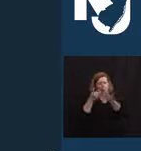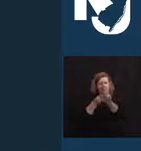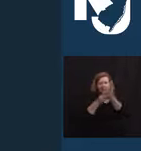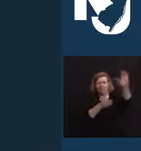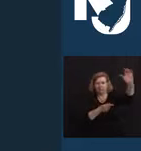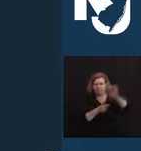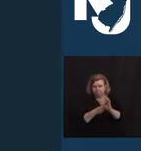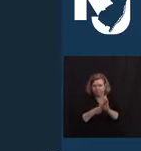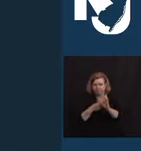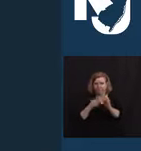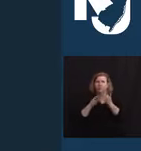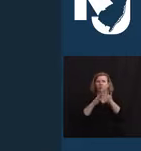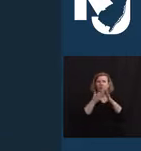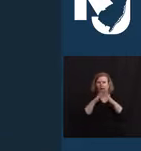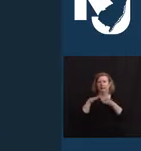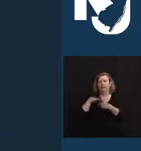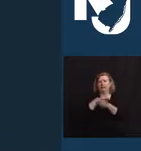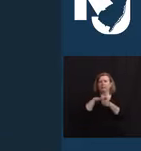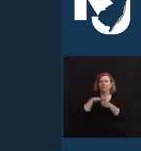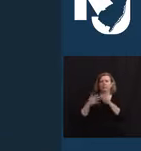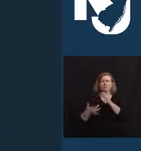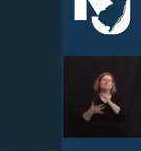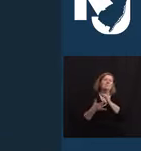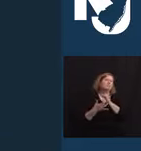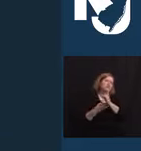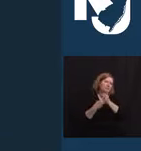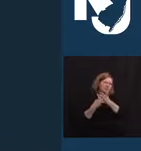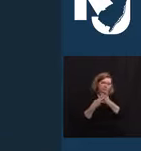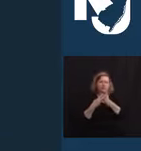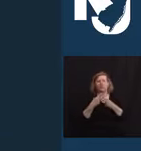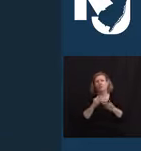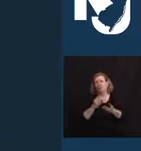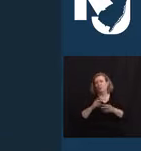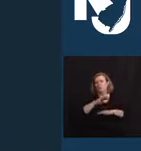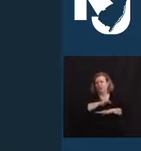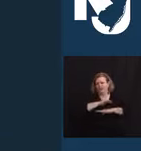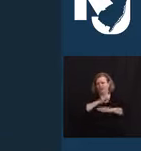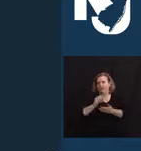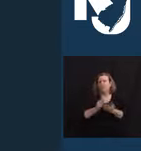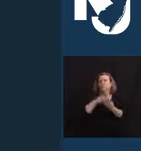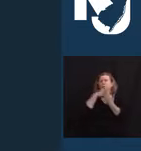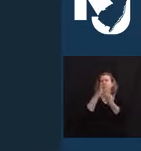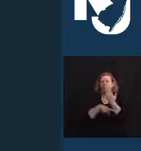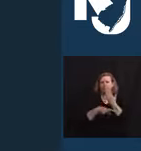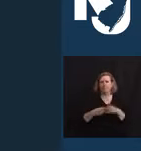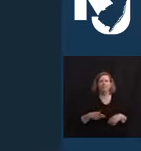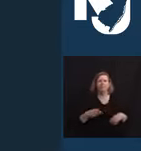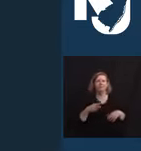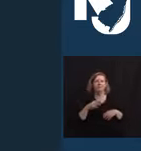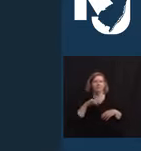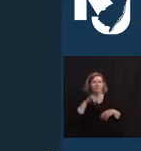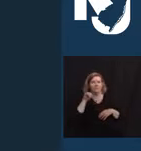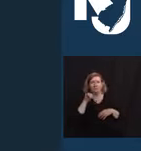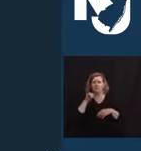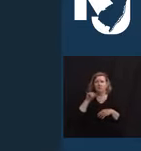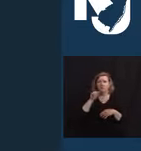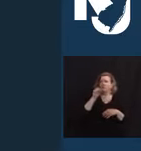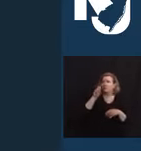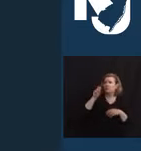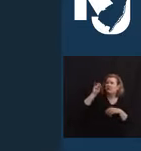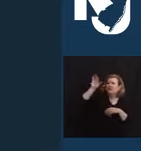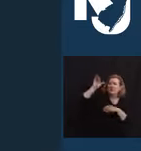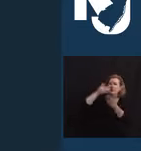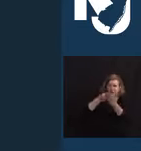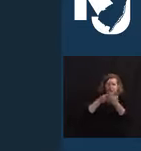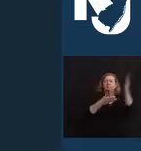COVID-19 Relief Grant Program, and Jesus was also able to get vital assistance through that. Not only has the DCA